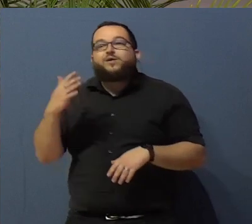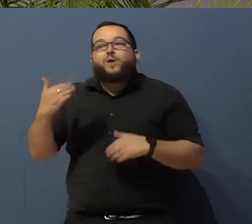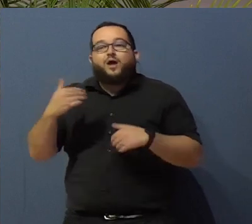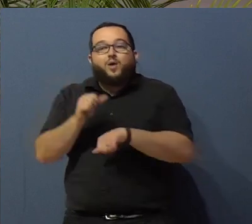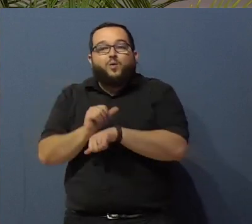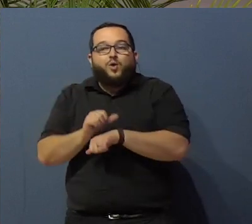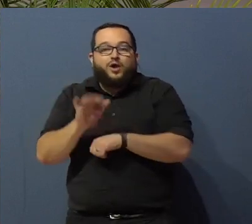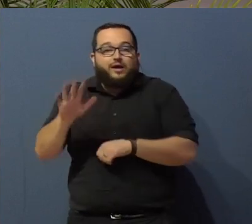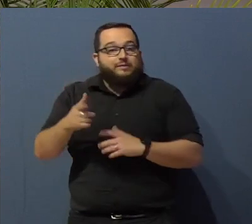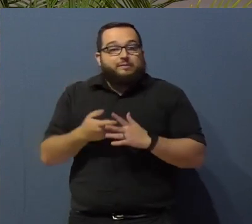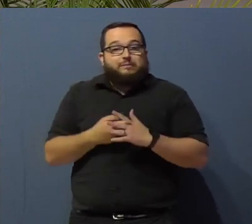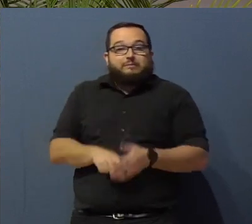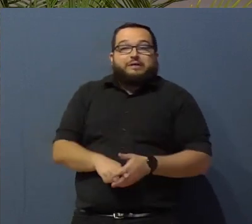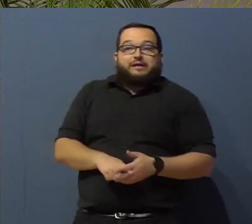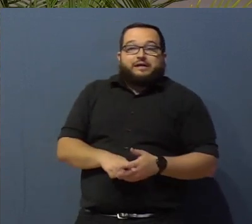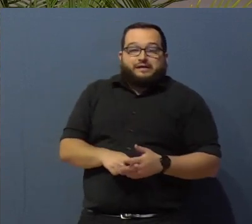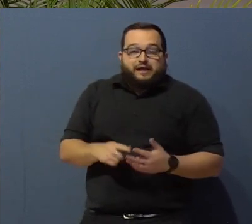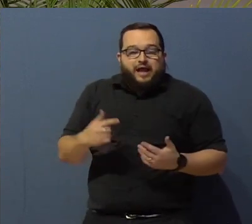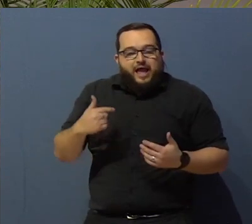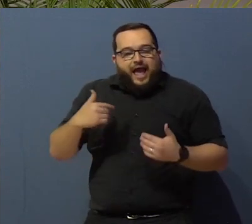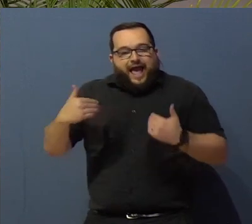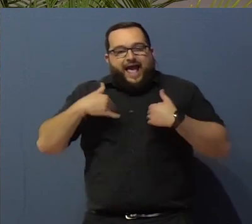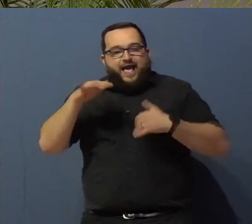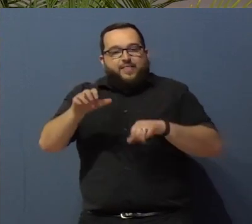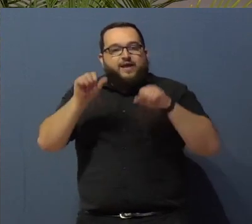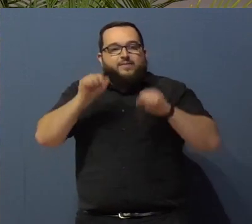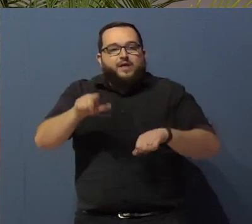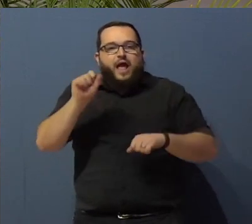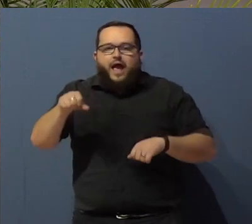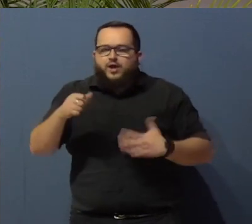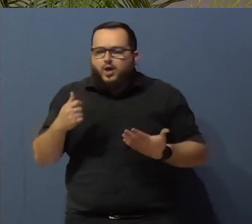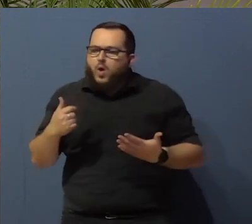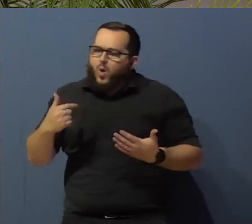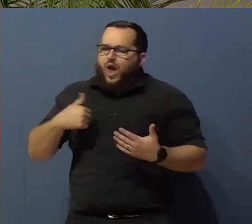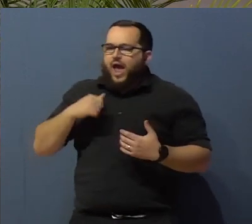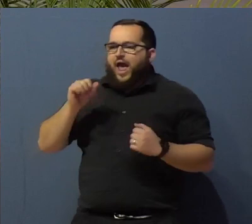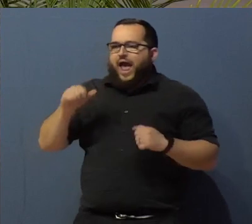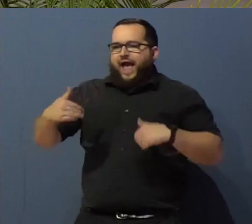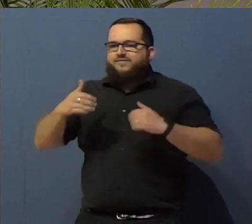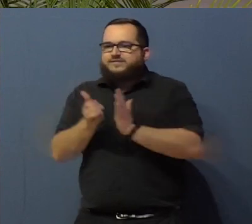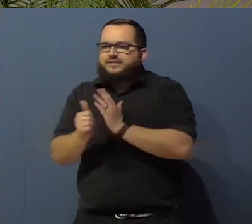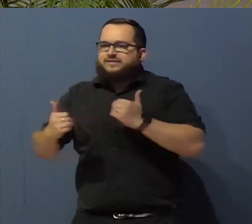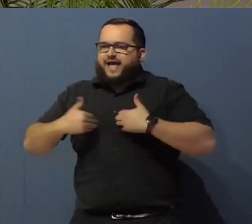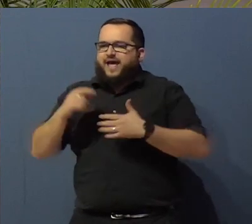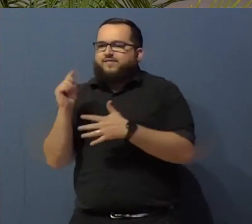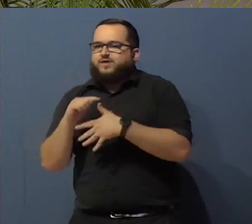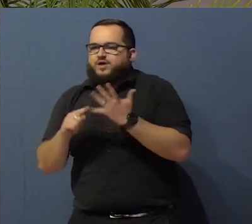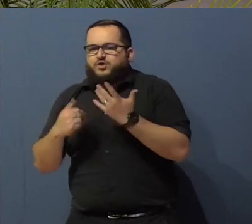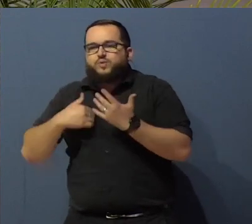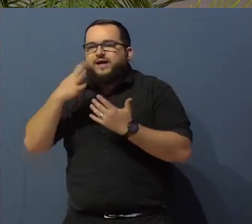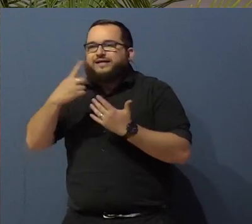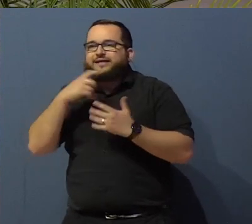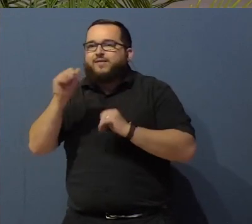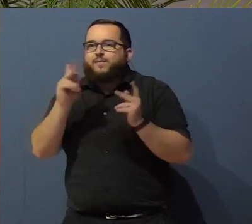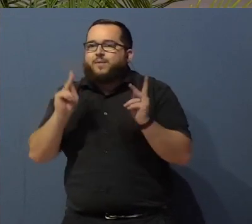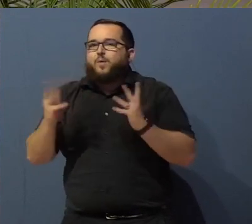from an early age, it gave me that ability to market myself. It gave me that ability to express my gifts.